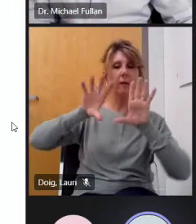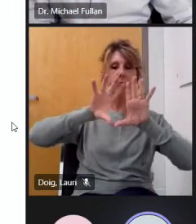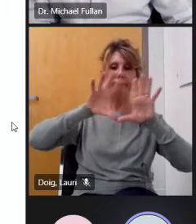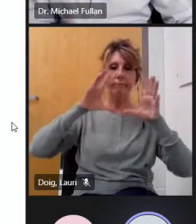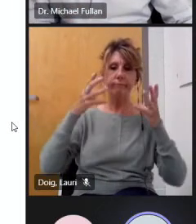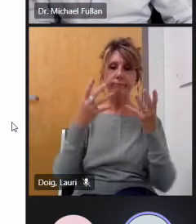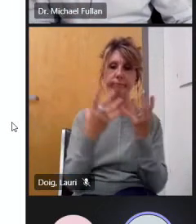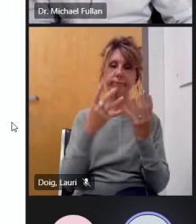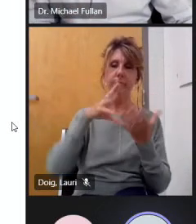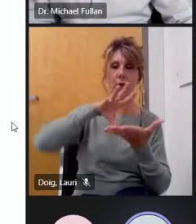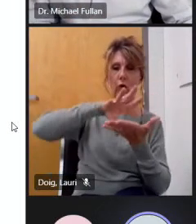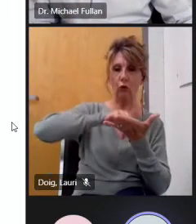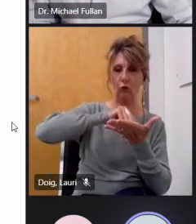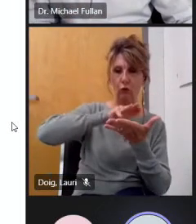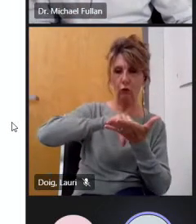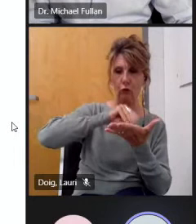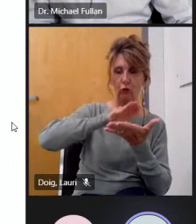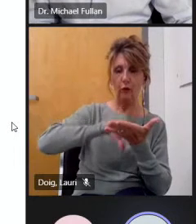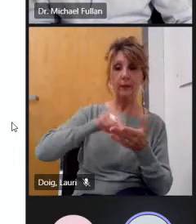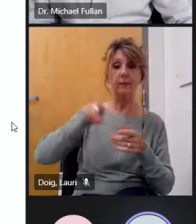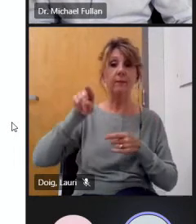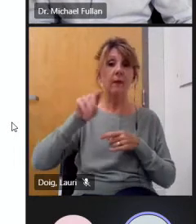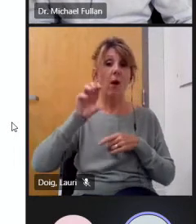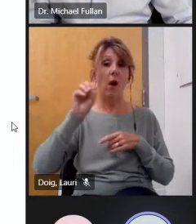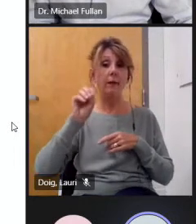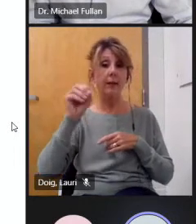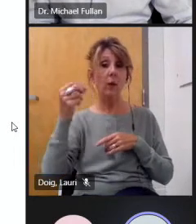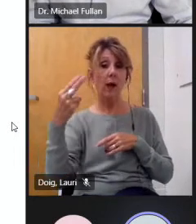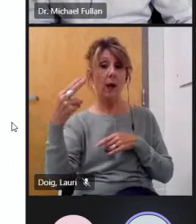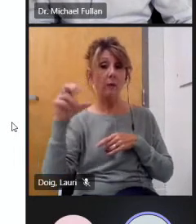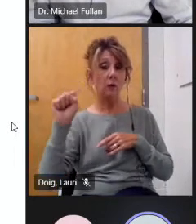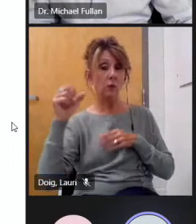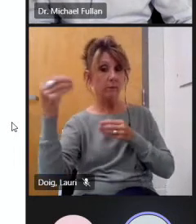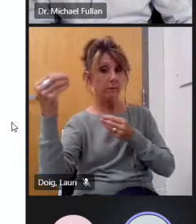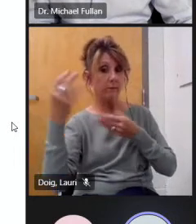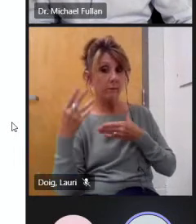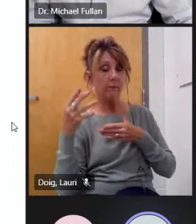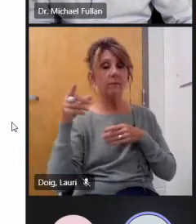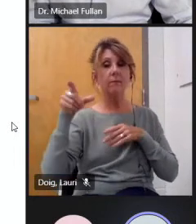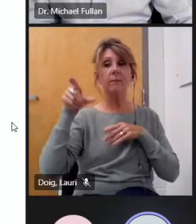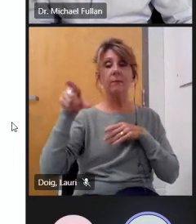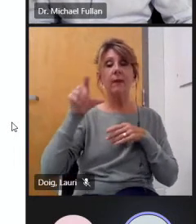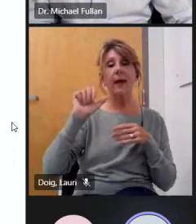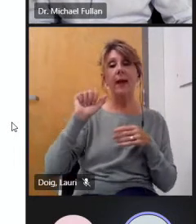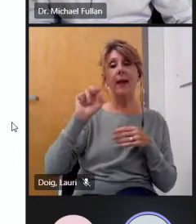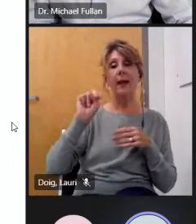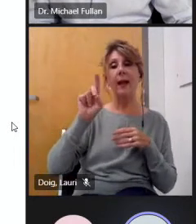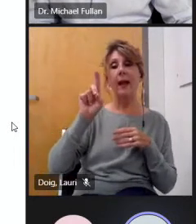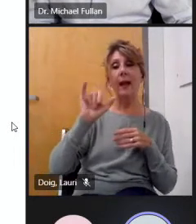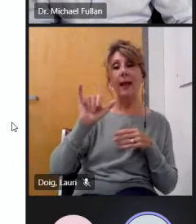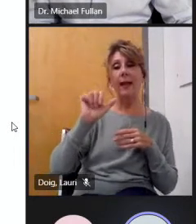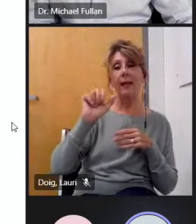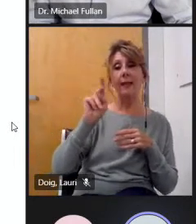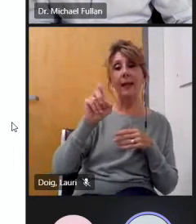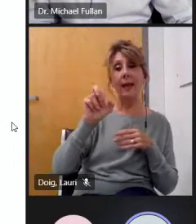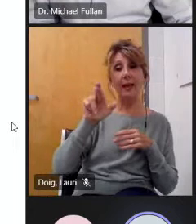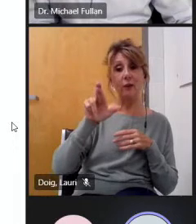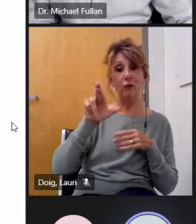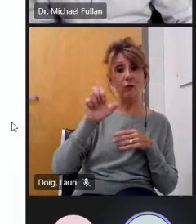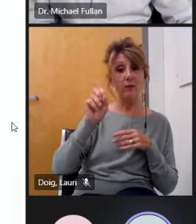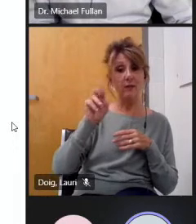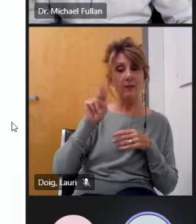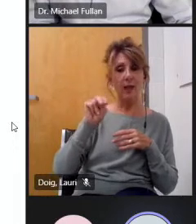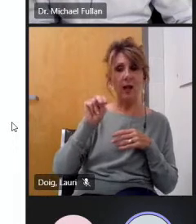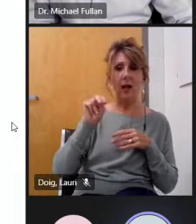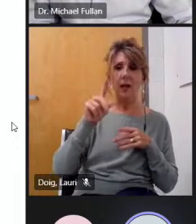carrie healthy schools is that andy anderson was one of our founding and we had a proud membership with him and he was a